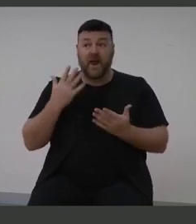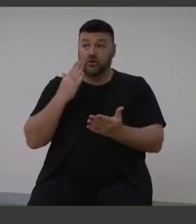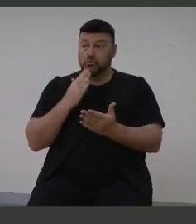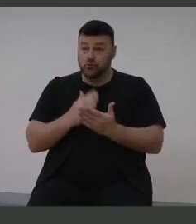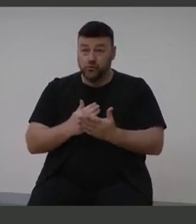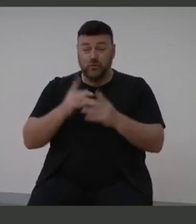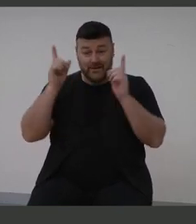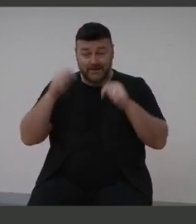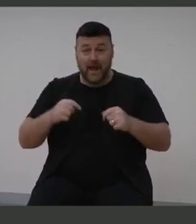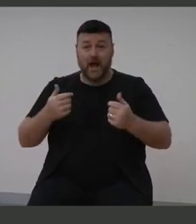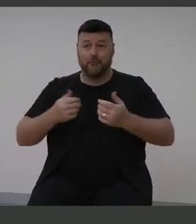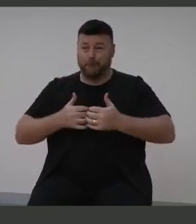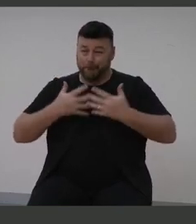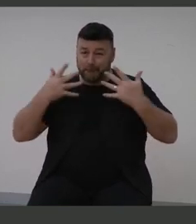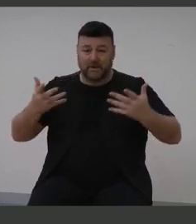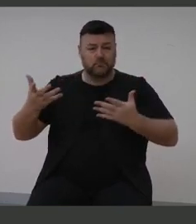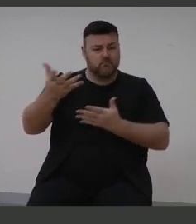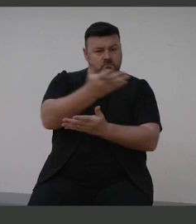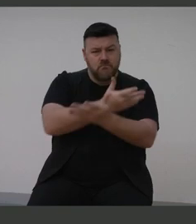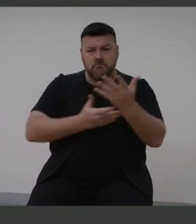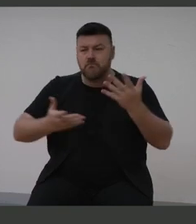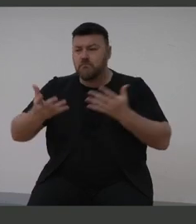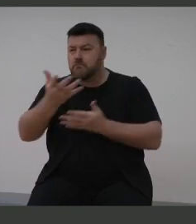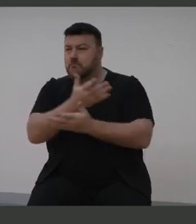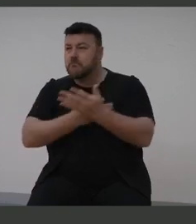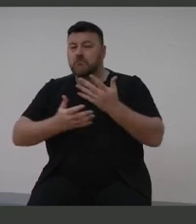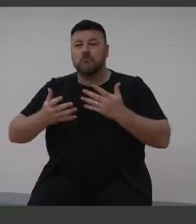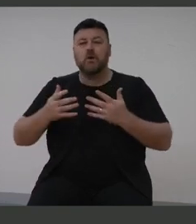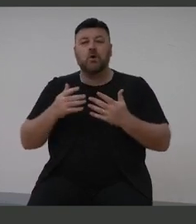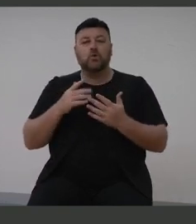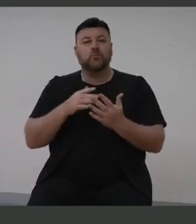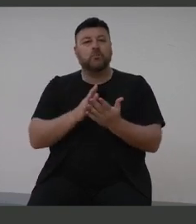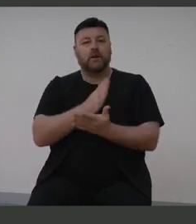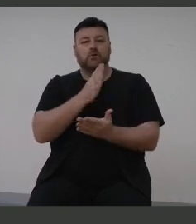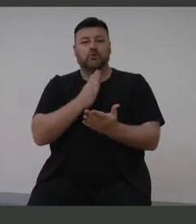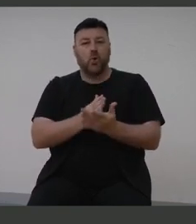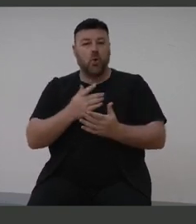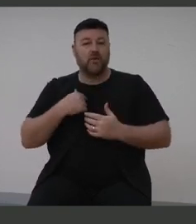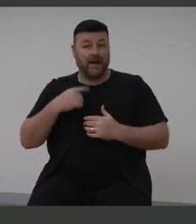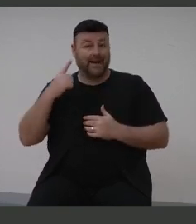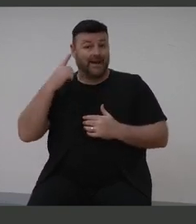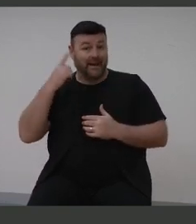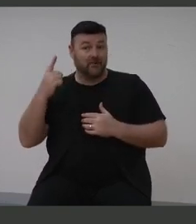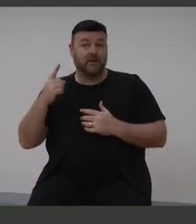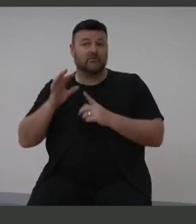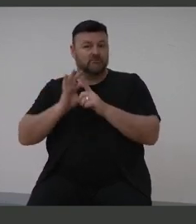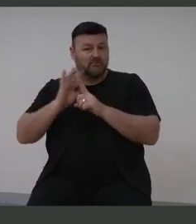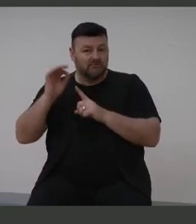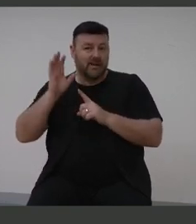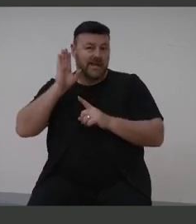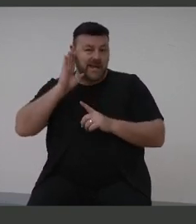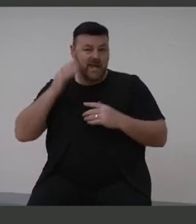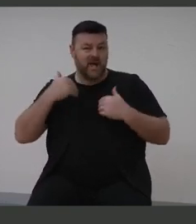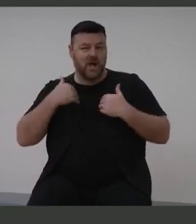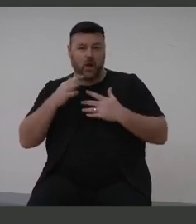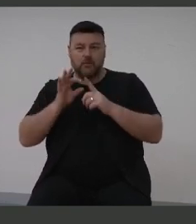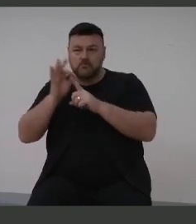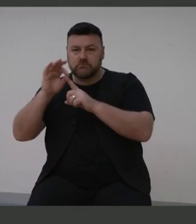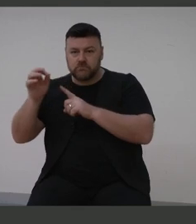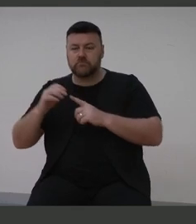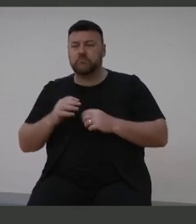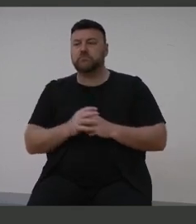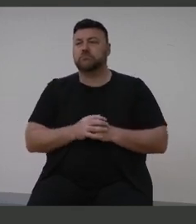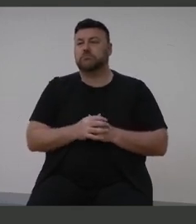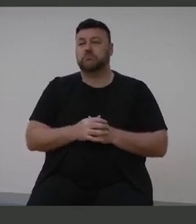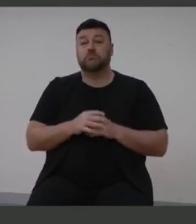Australians to ensure hearing care for all. Australian parliamentarians from